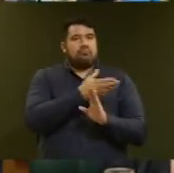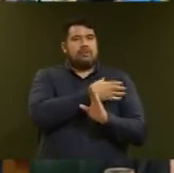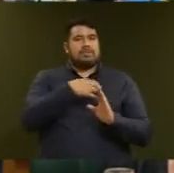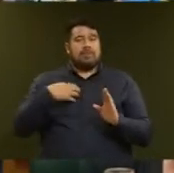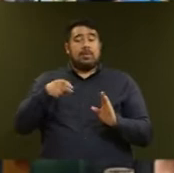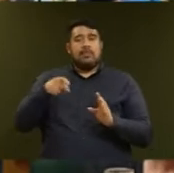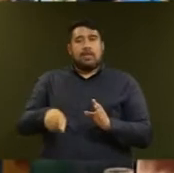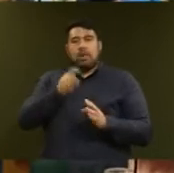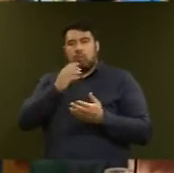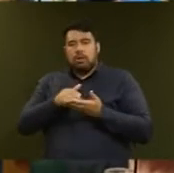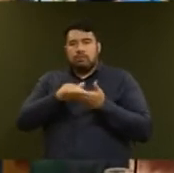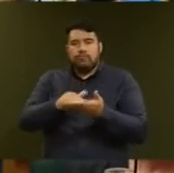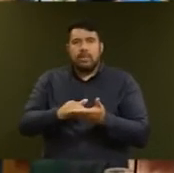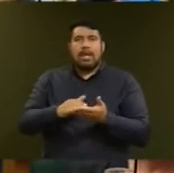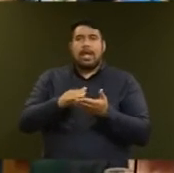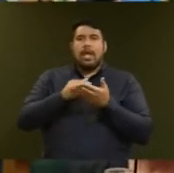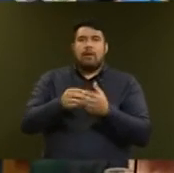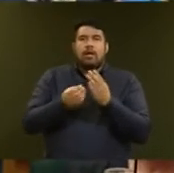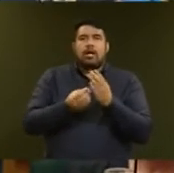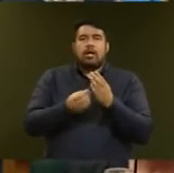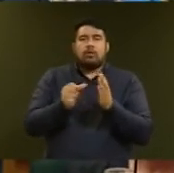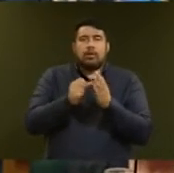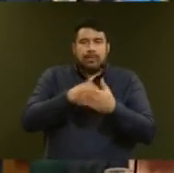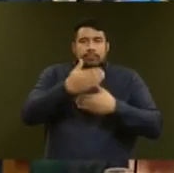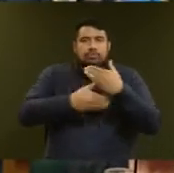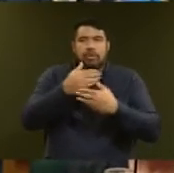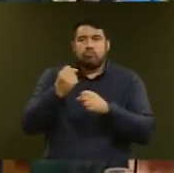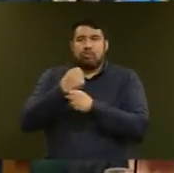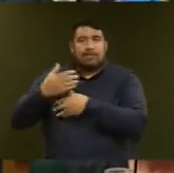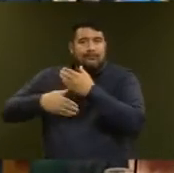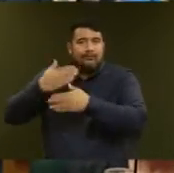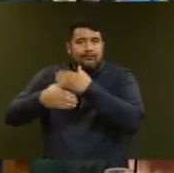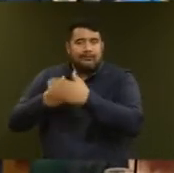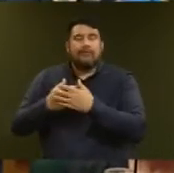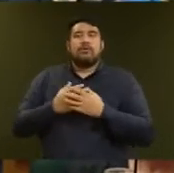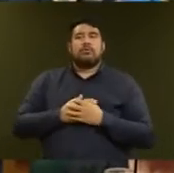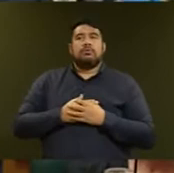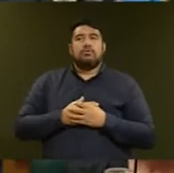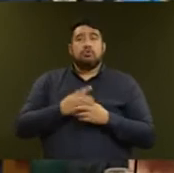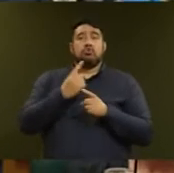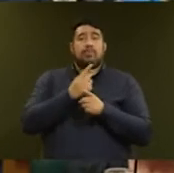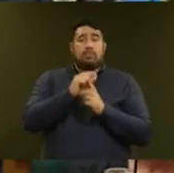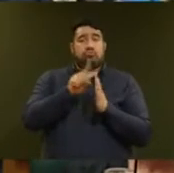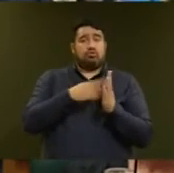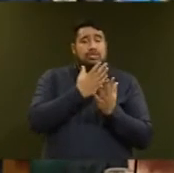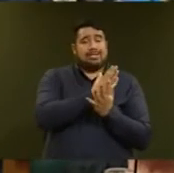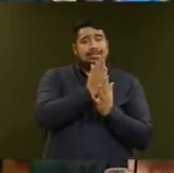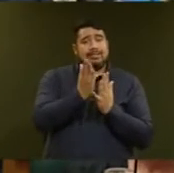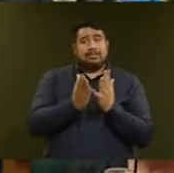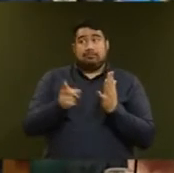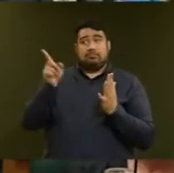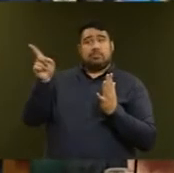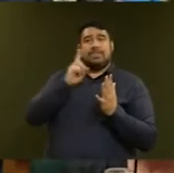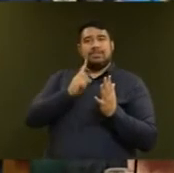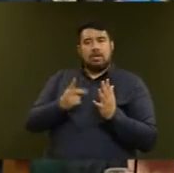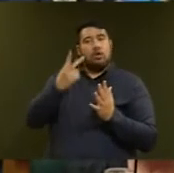capacity of the economy and bolster productivity in the long run. In terms of specific projects, Moody's notes that a recent pick-up